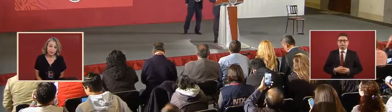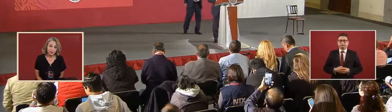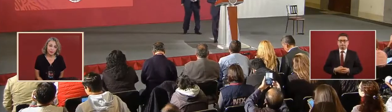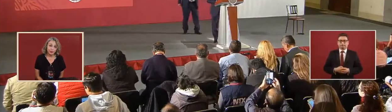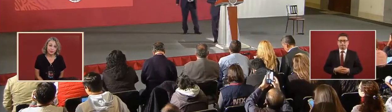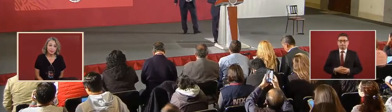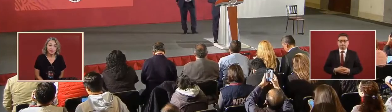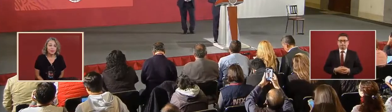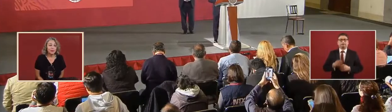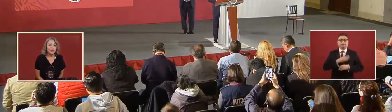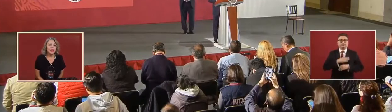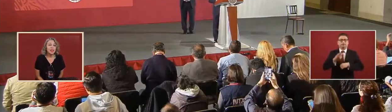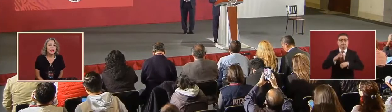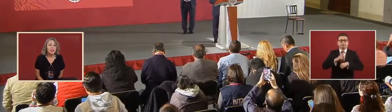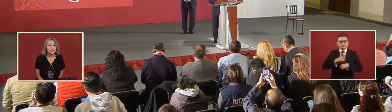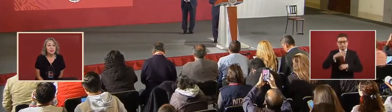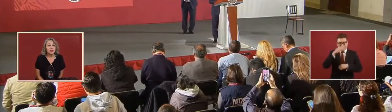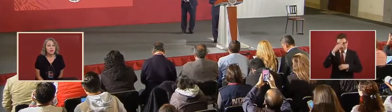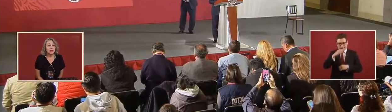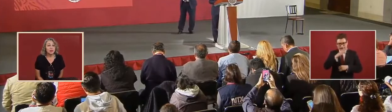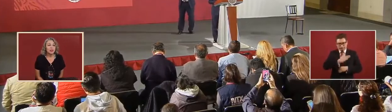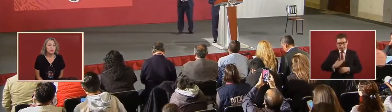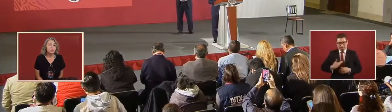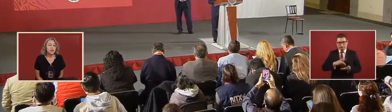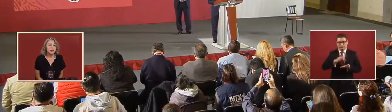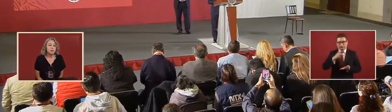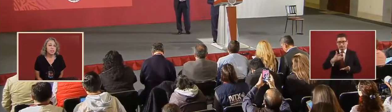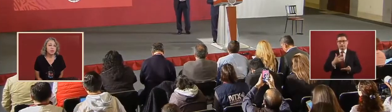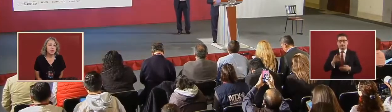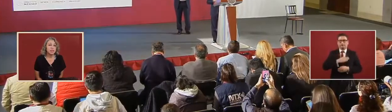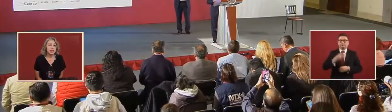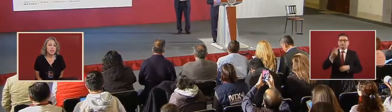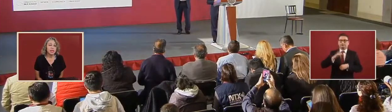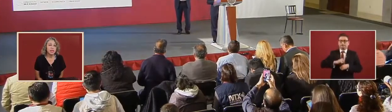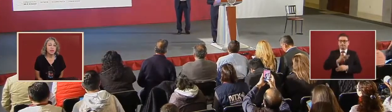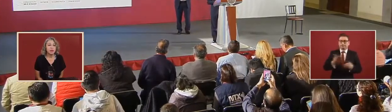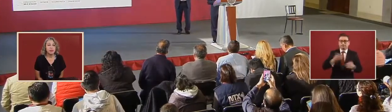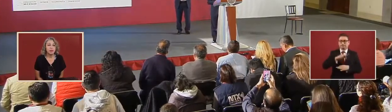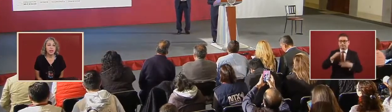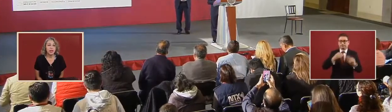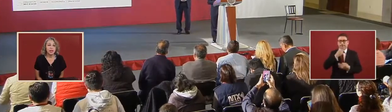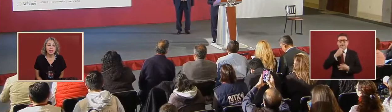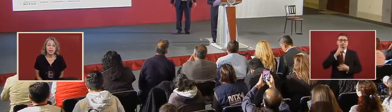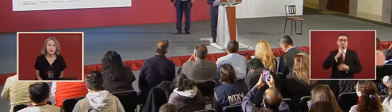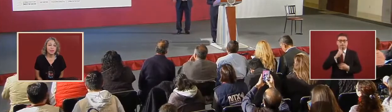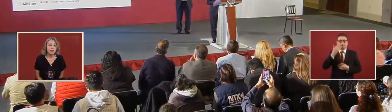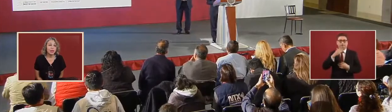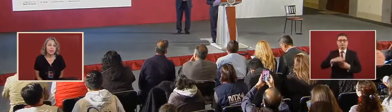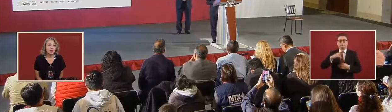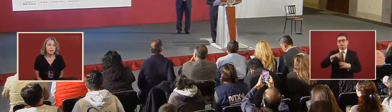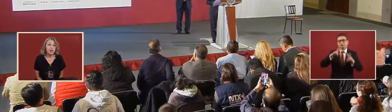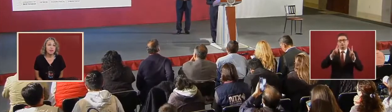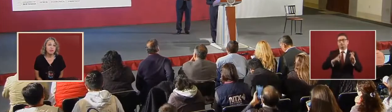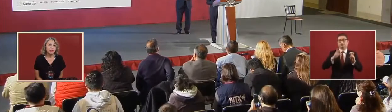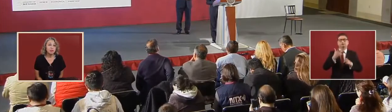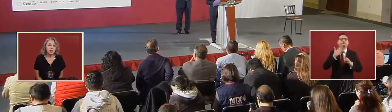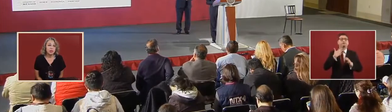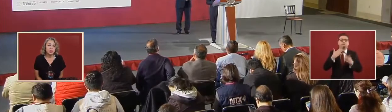So good morning, Mr. President. Hello, everybody. The matter of who's who and gas